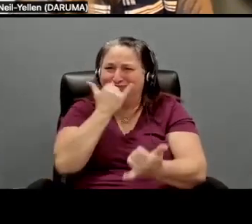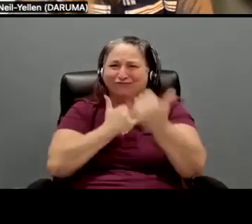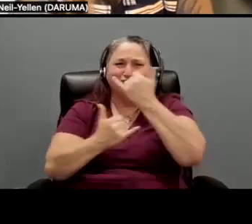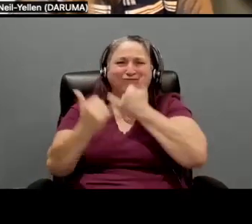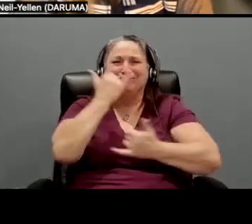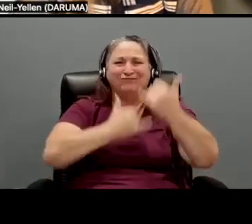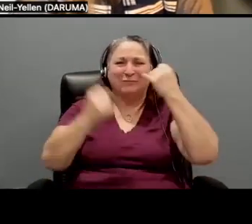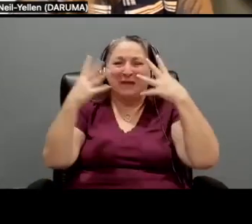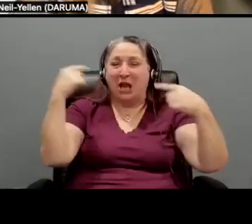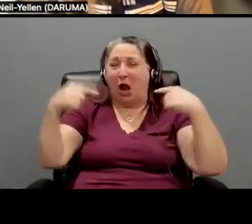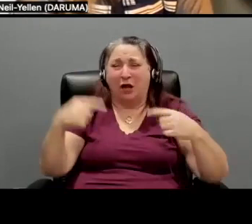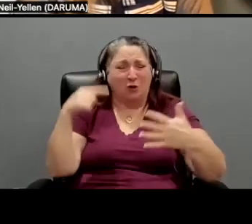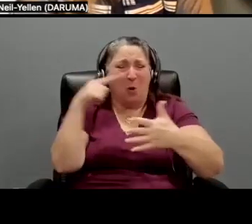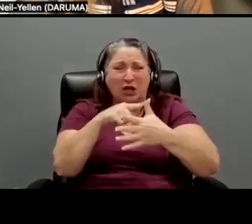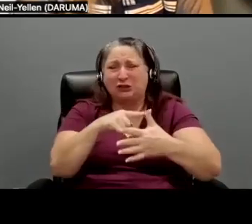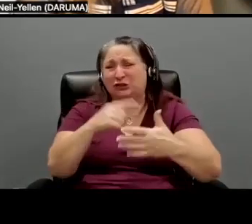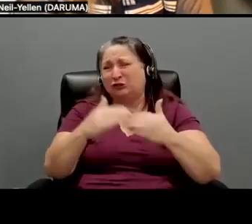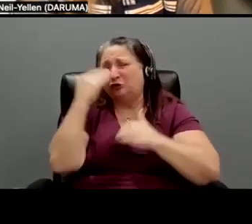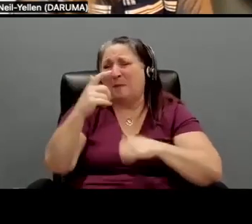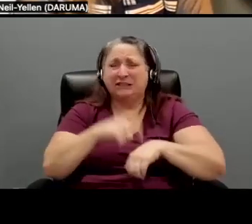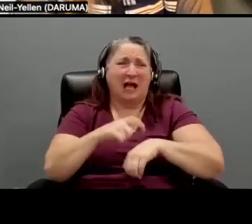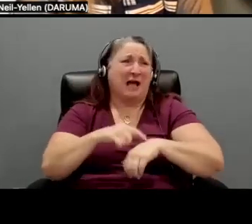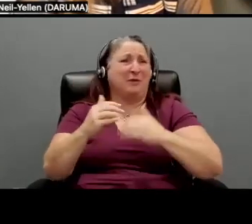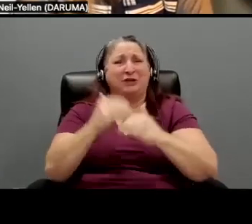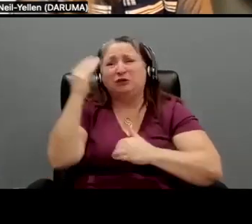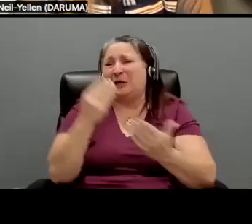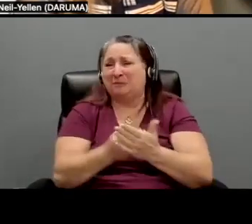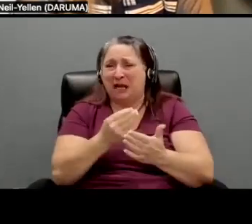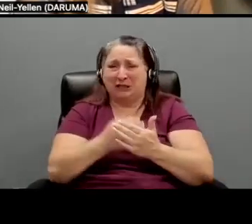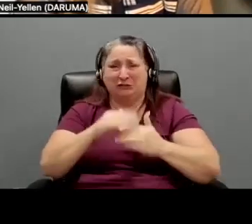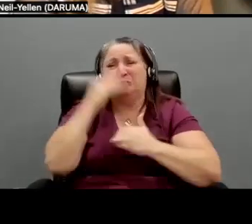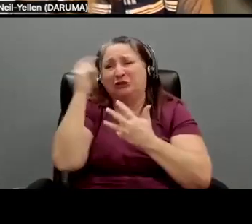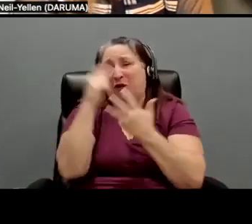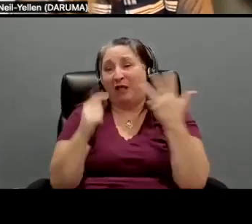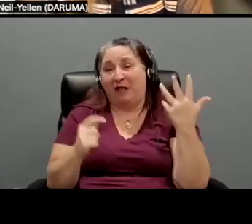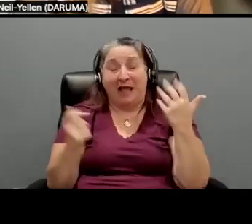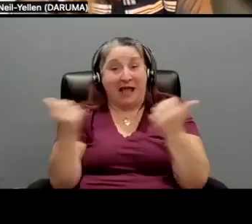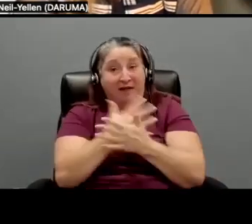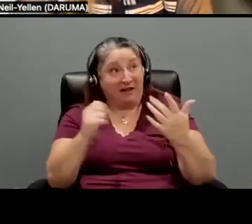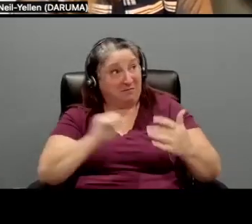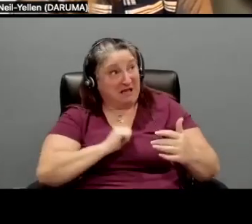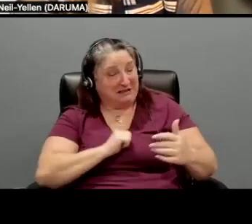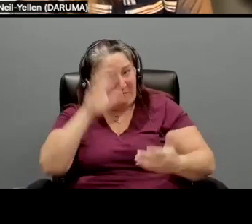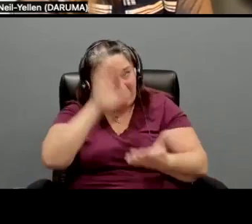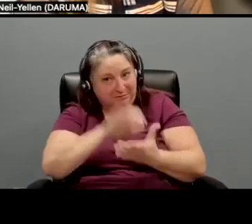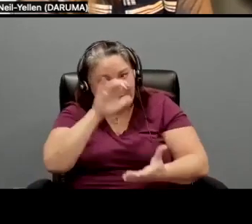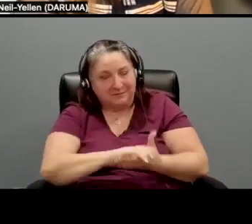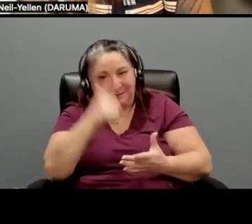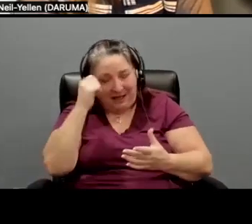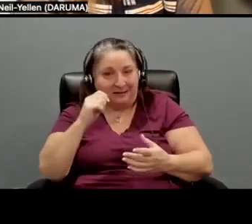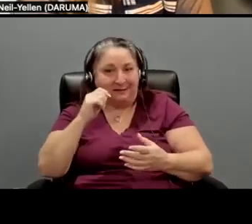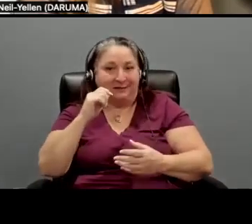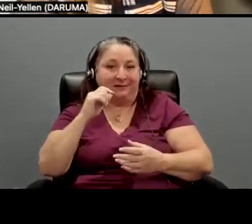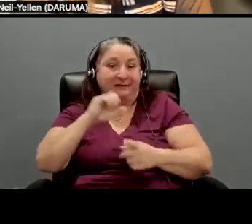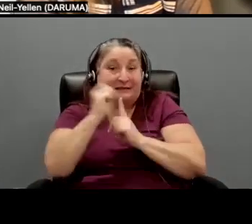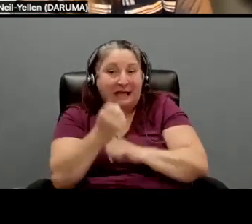say will cost too much money. costs too much on all the things that I was putting on myself because society and, and, and the